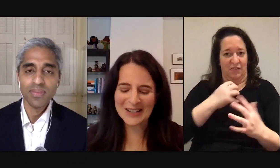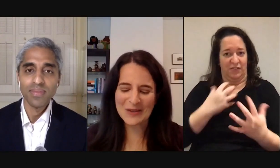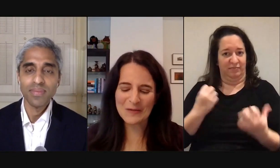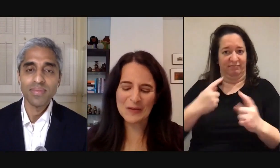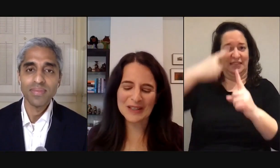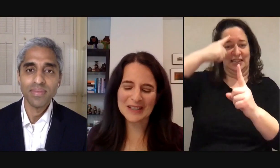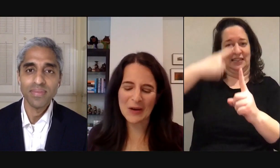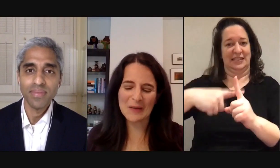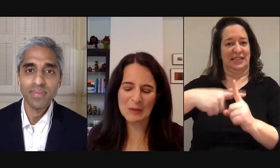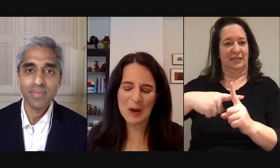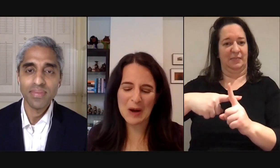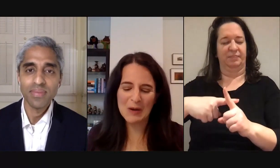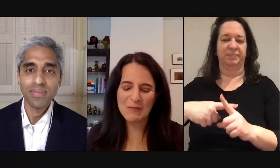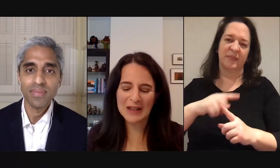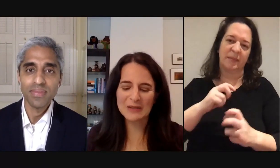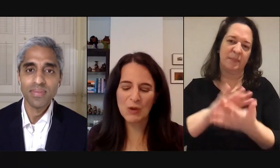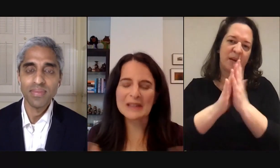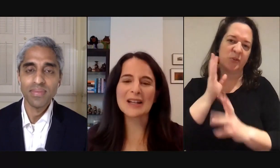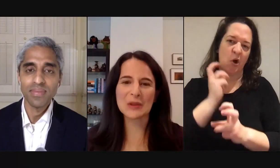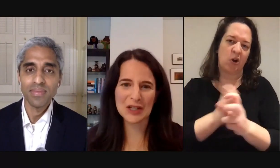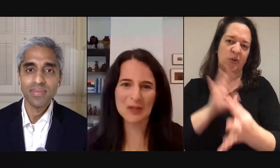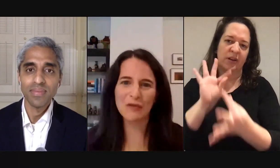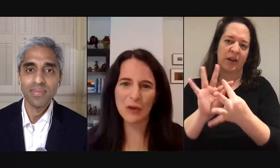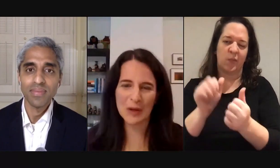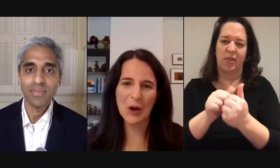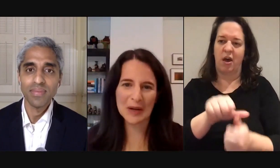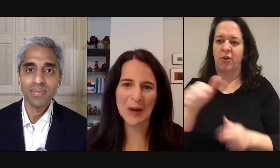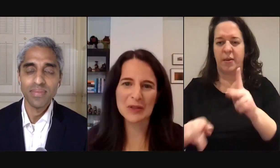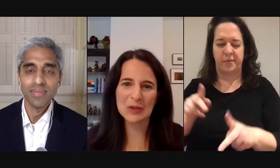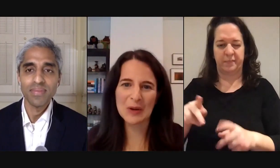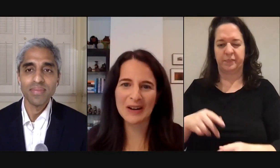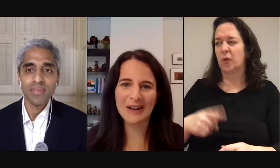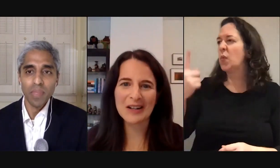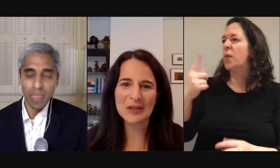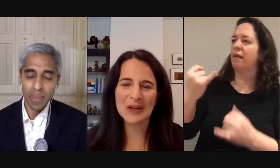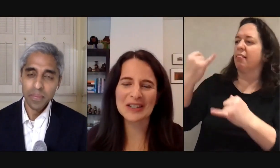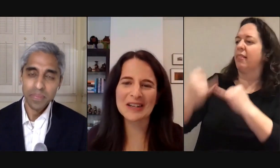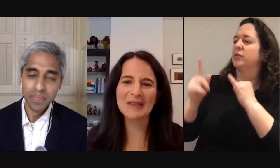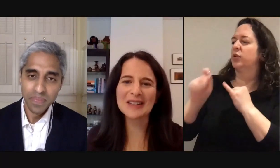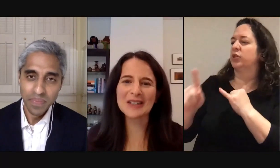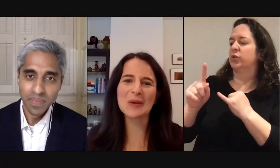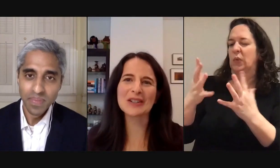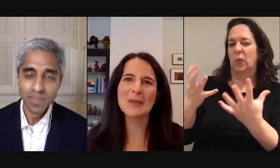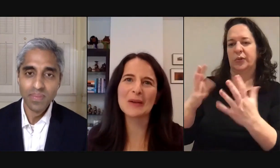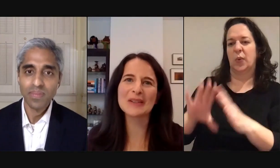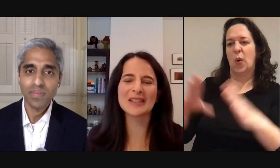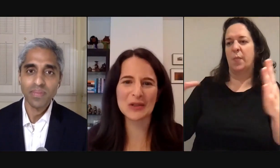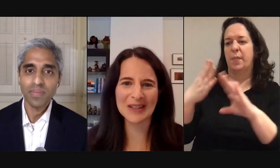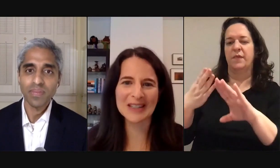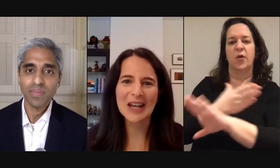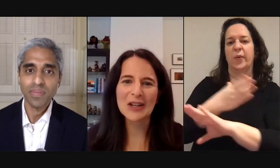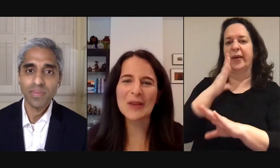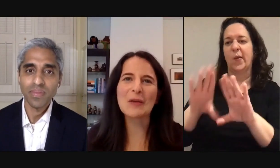so let's you know this is now i've been uh asked one last question before we open it up to uh audience question and this is a question about